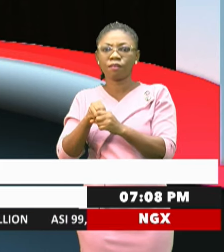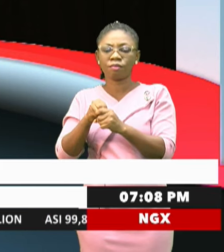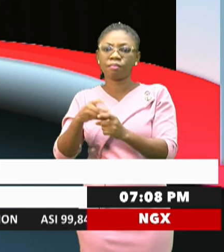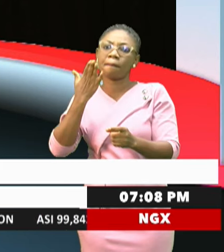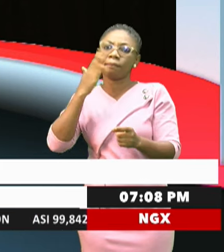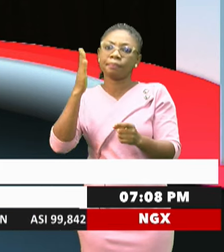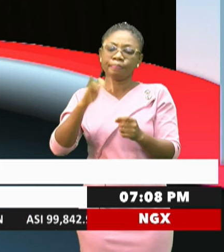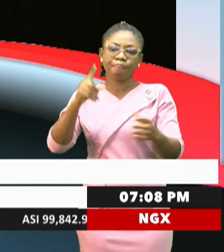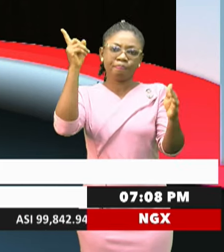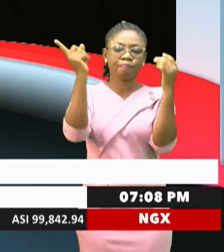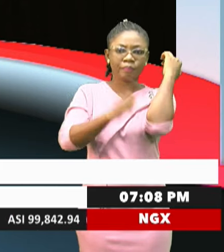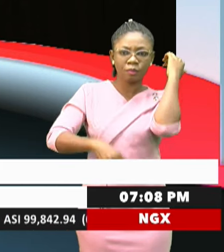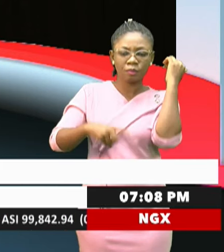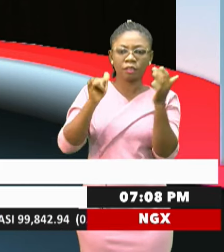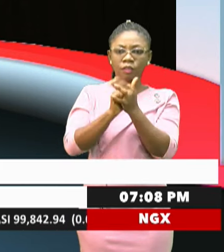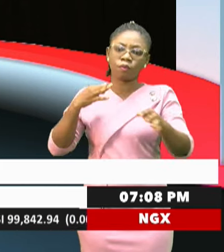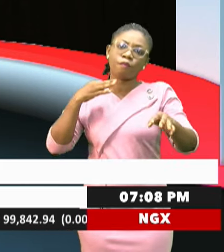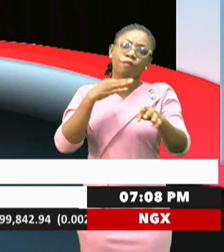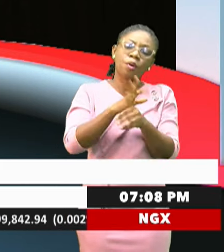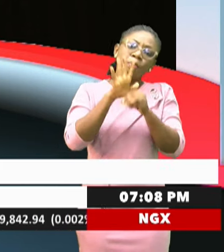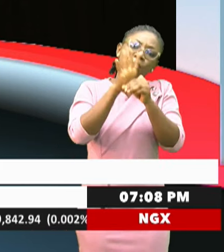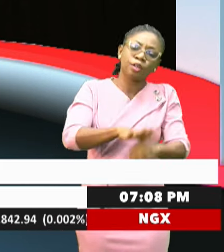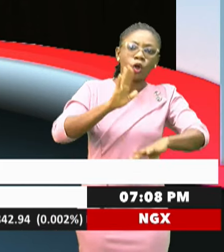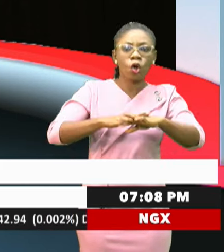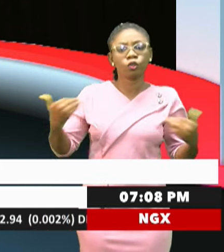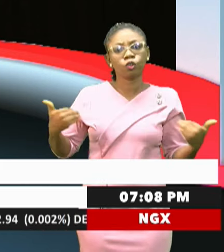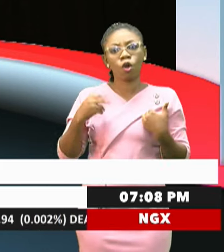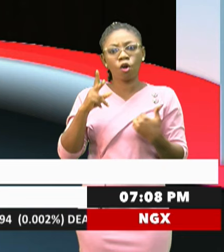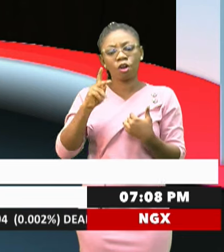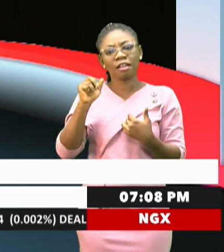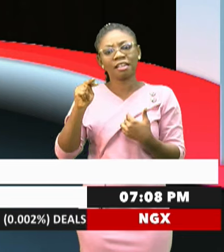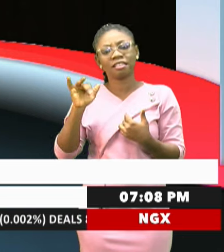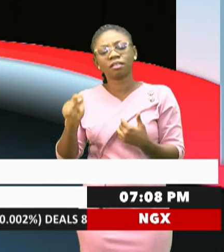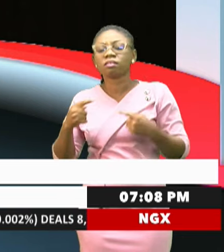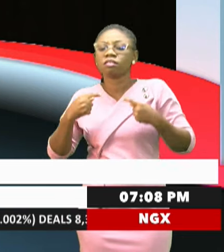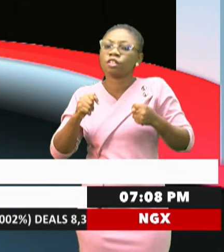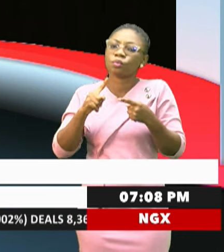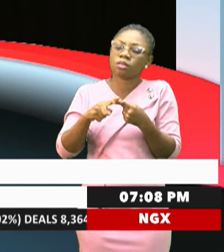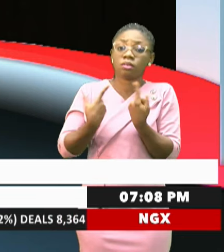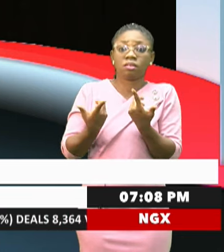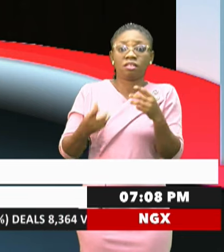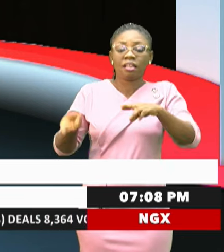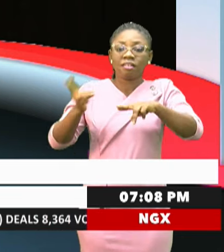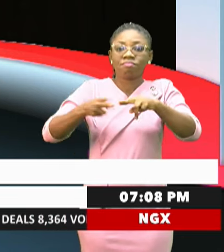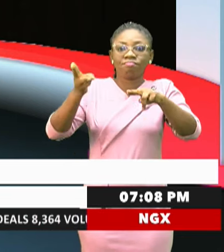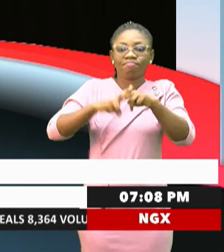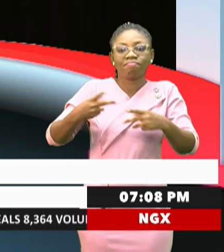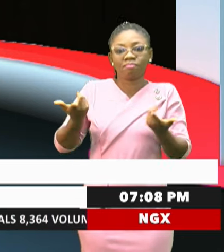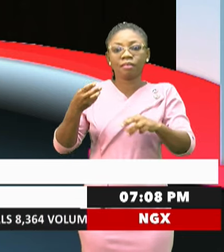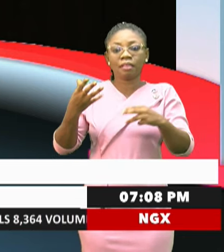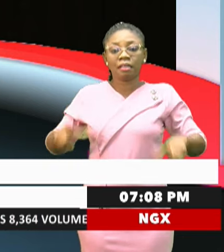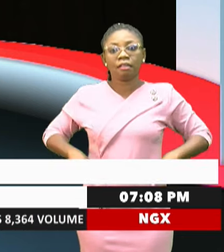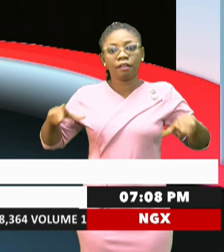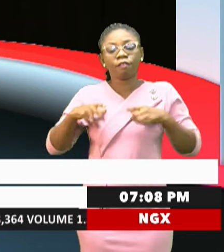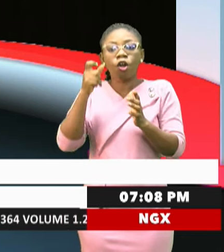pile further pressure on young Kenyans struggling with cost-of-living surges, with well-paid jobs remaining